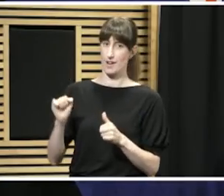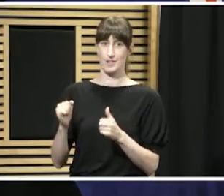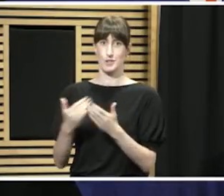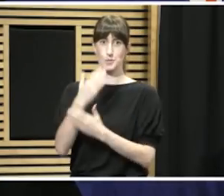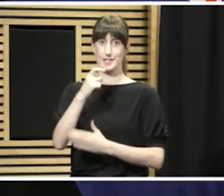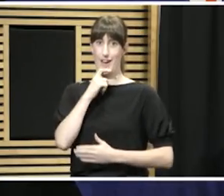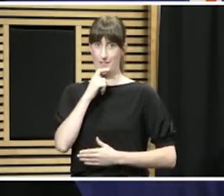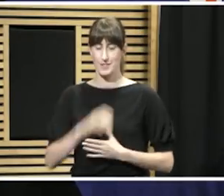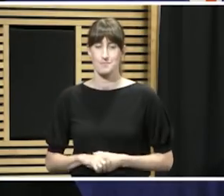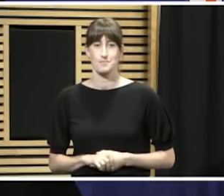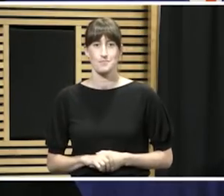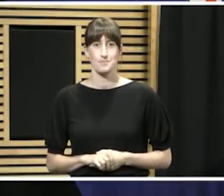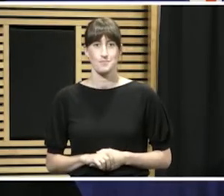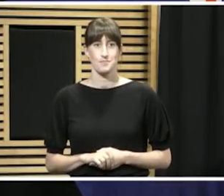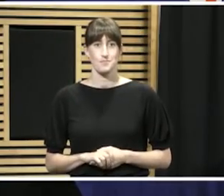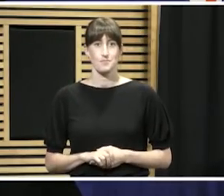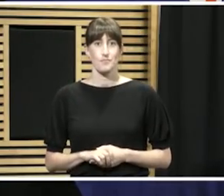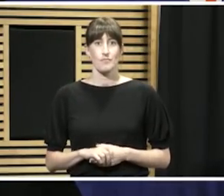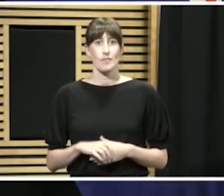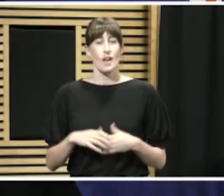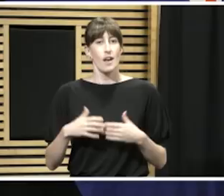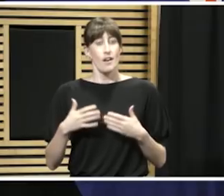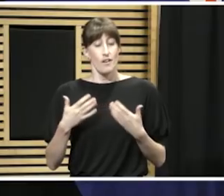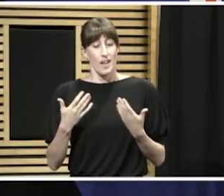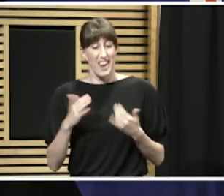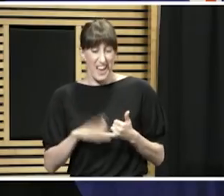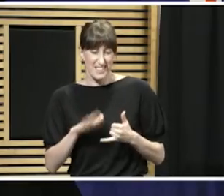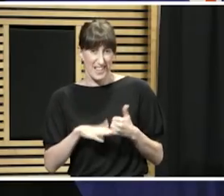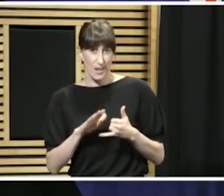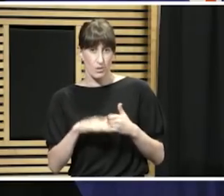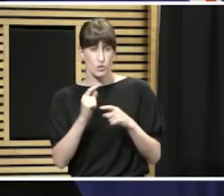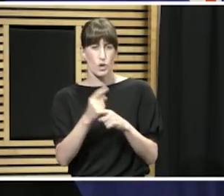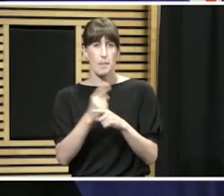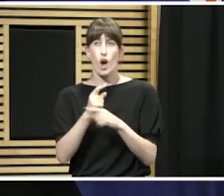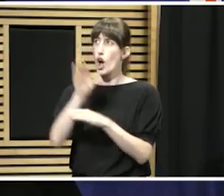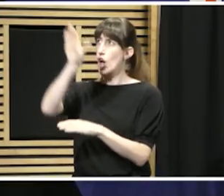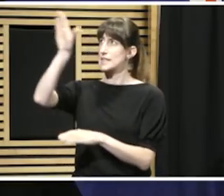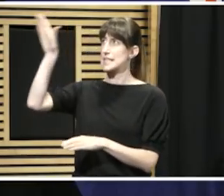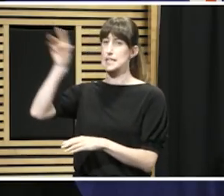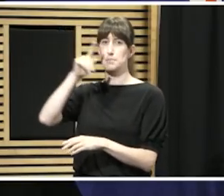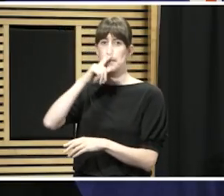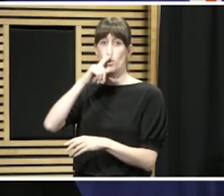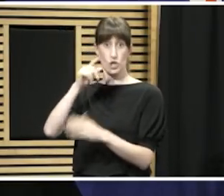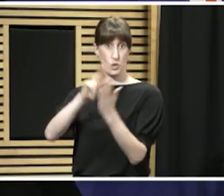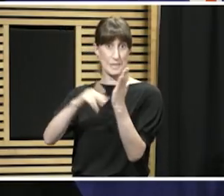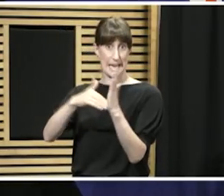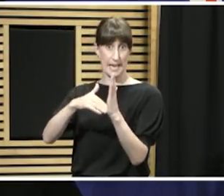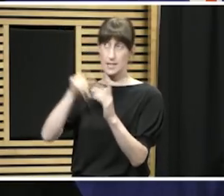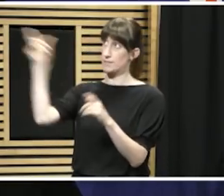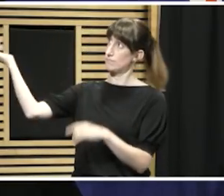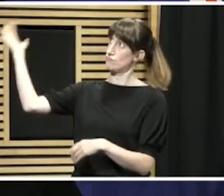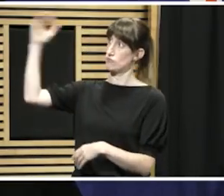Finally, I'd like to talk about the number of returning New Zealanders. Since over the last three days, we've had 4